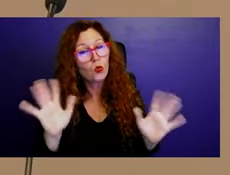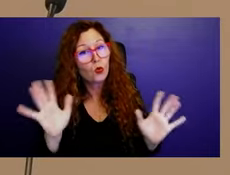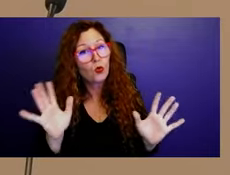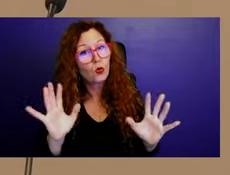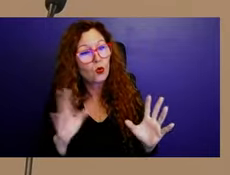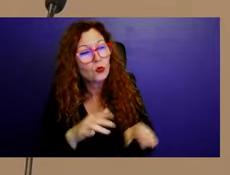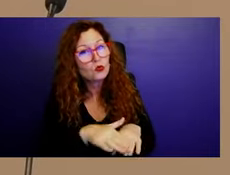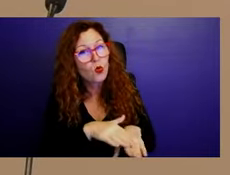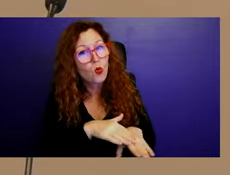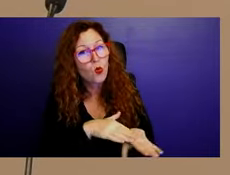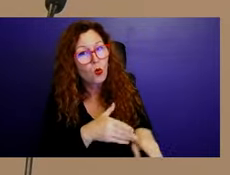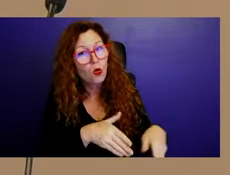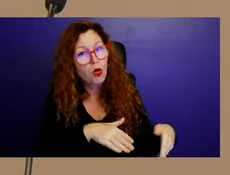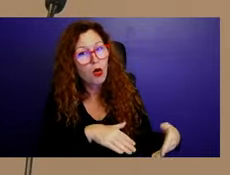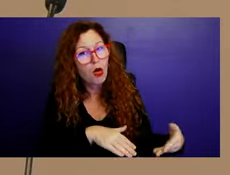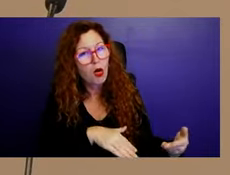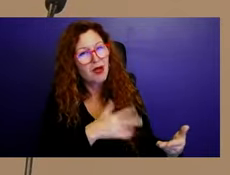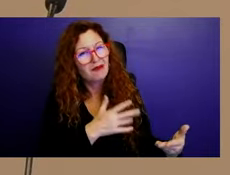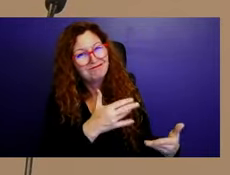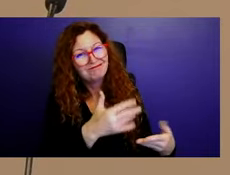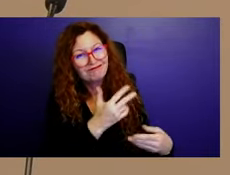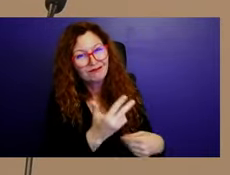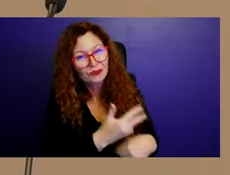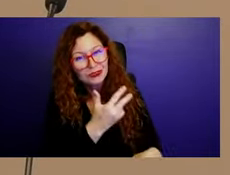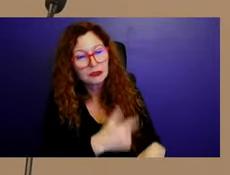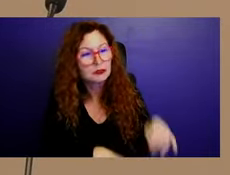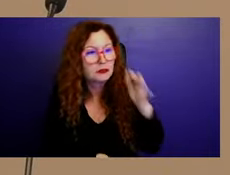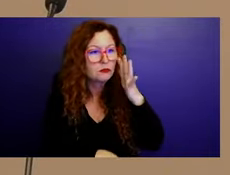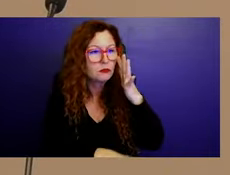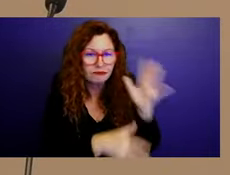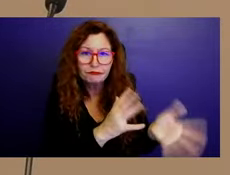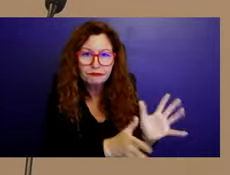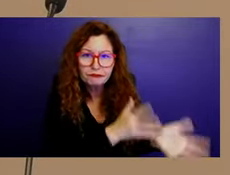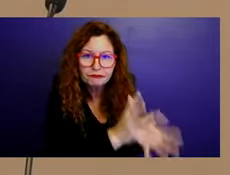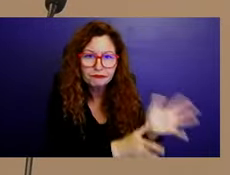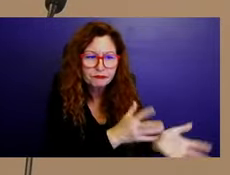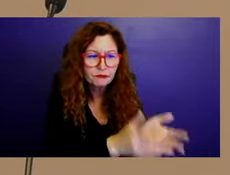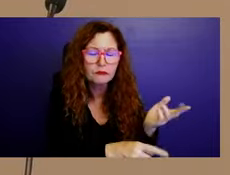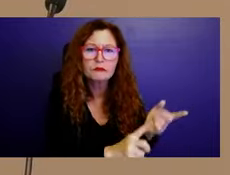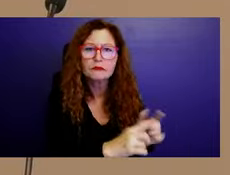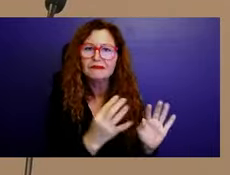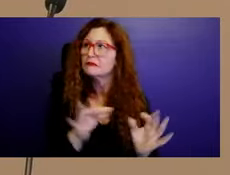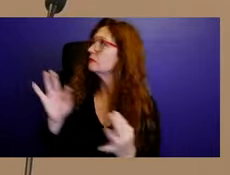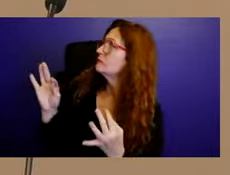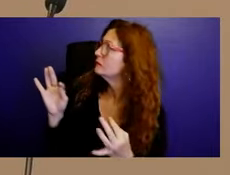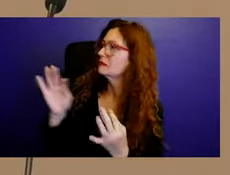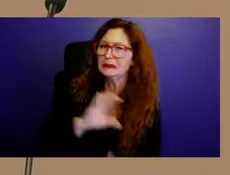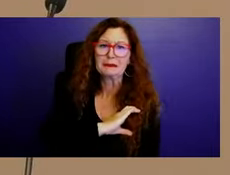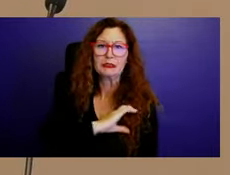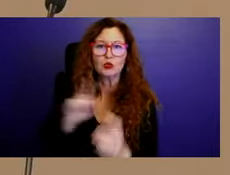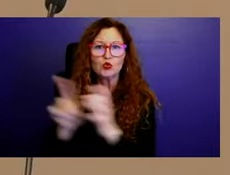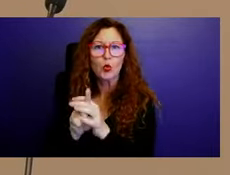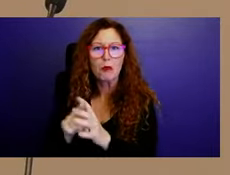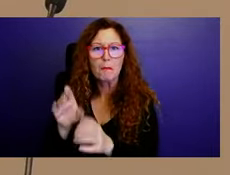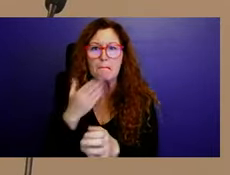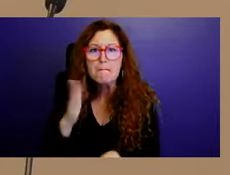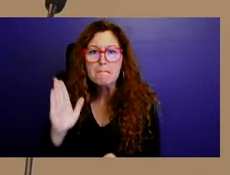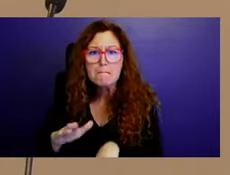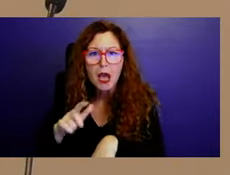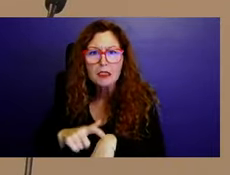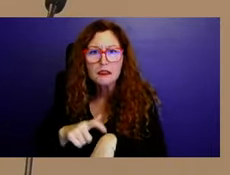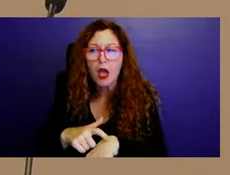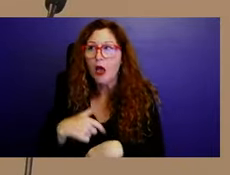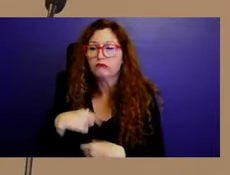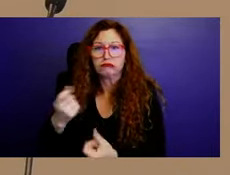I don't know why they're there. I assume we had always been big police supporters, attended the police academy several times.